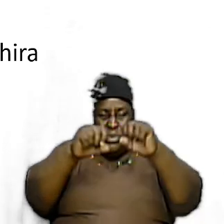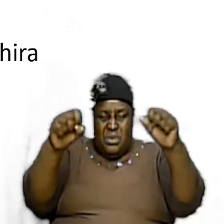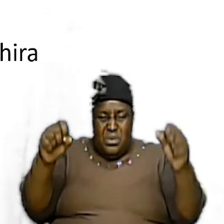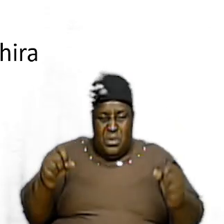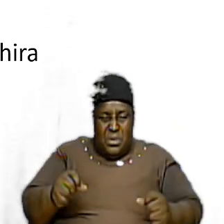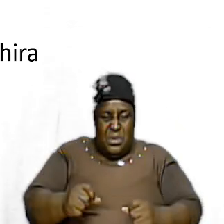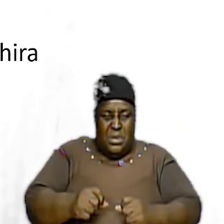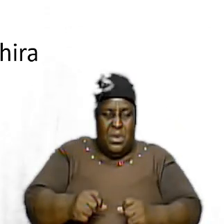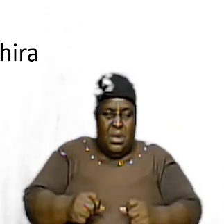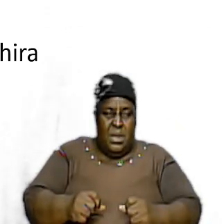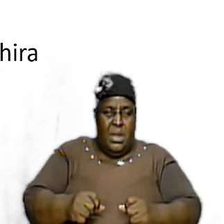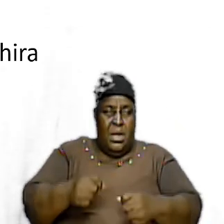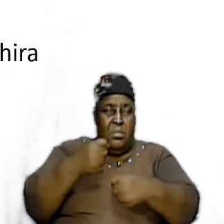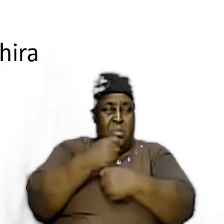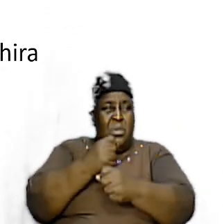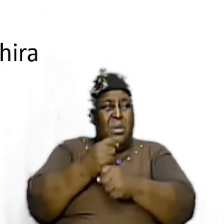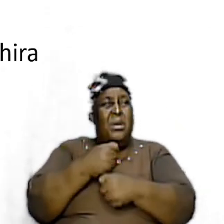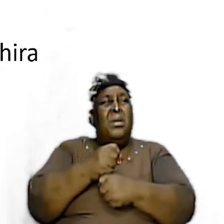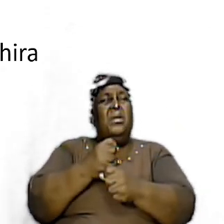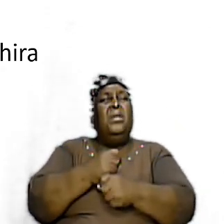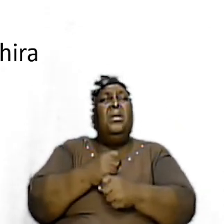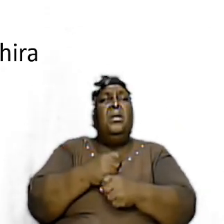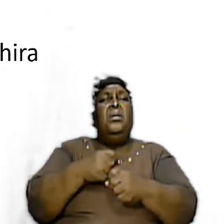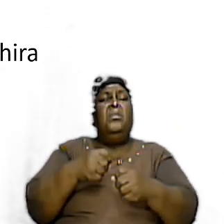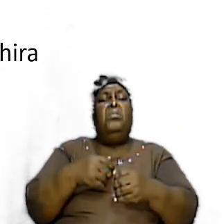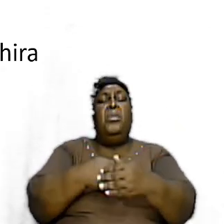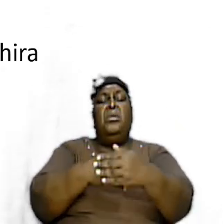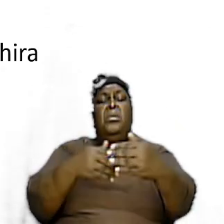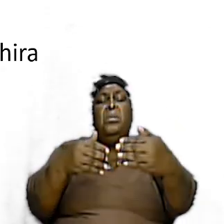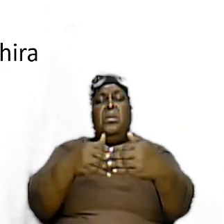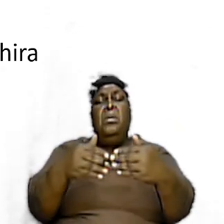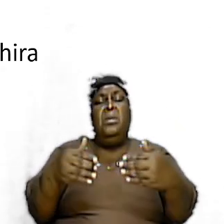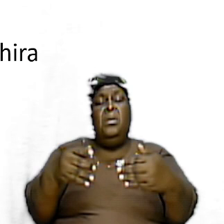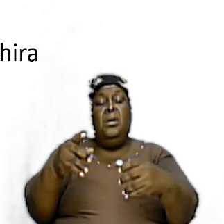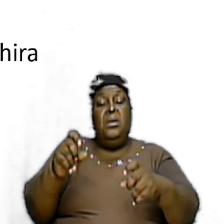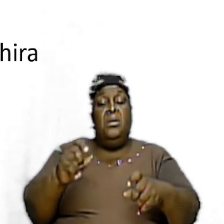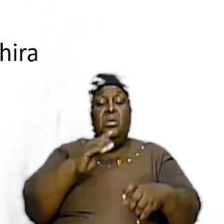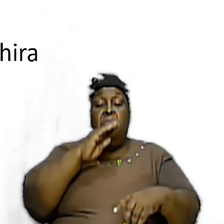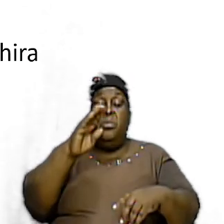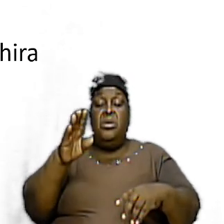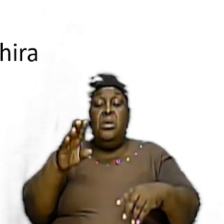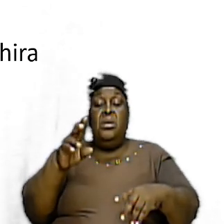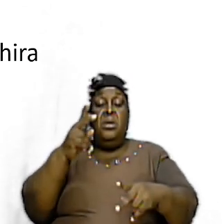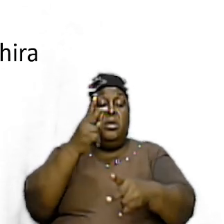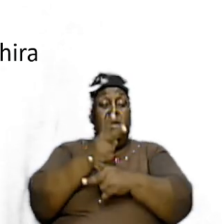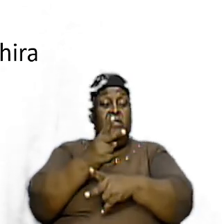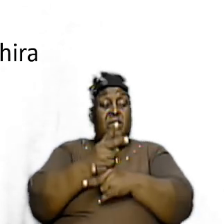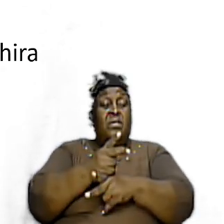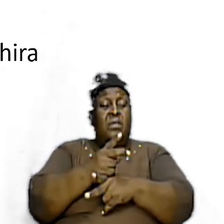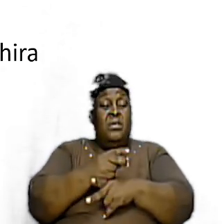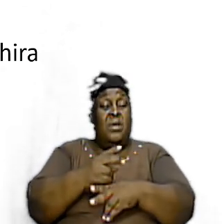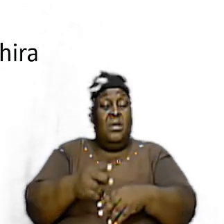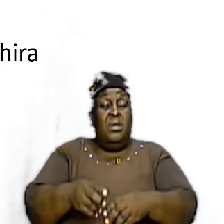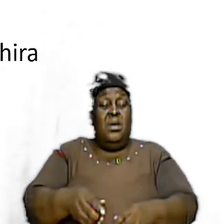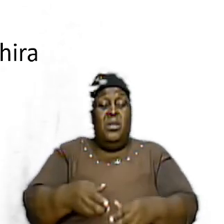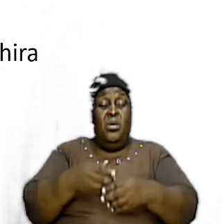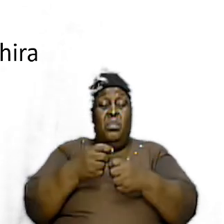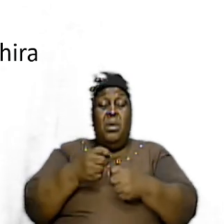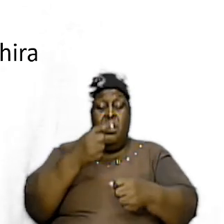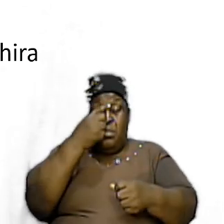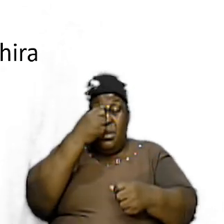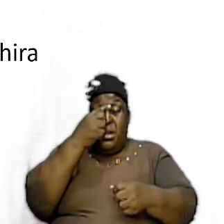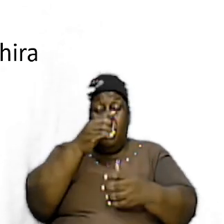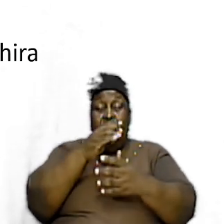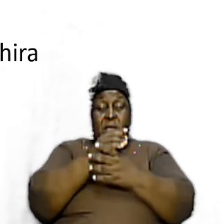the bar we need to be careful how we just get up and believe that we have